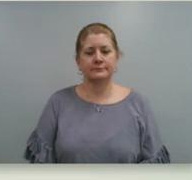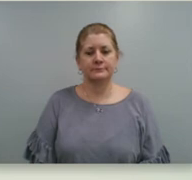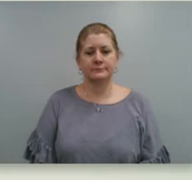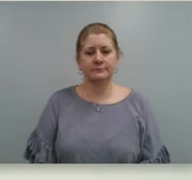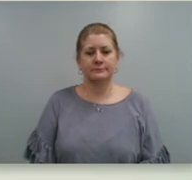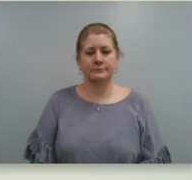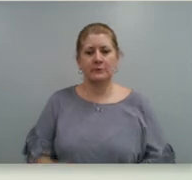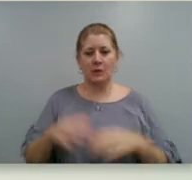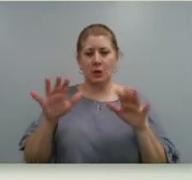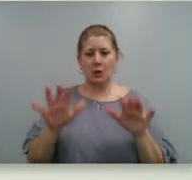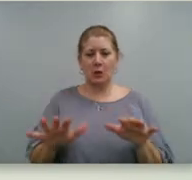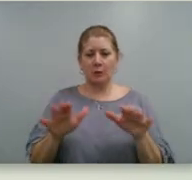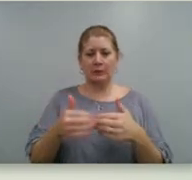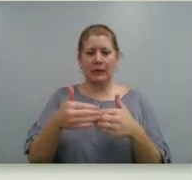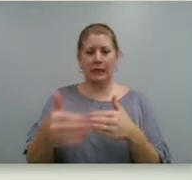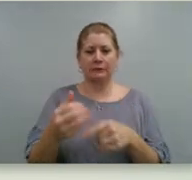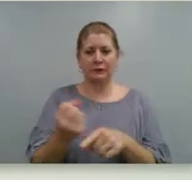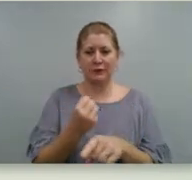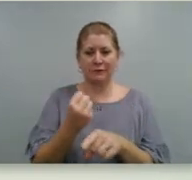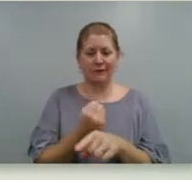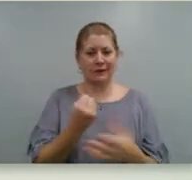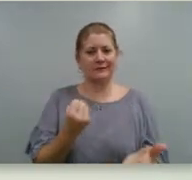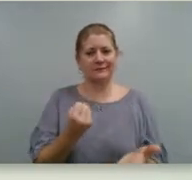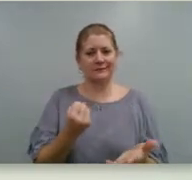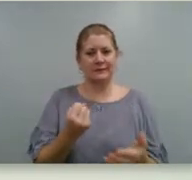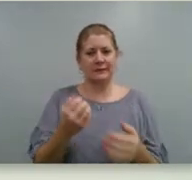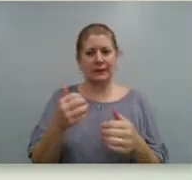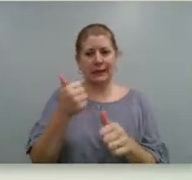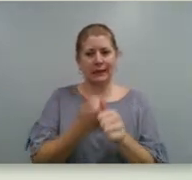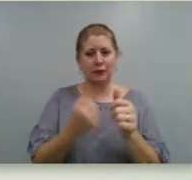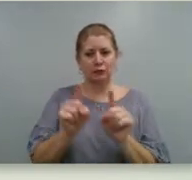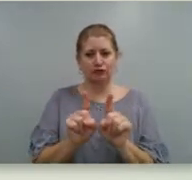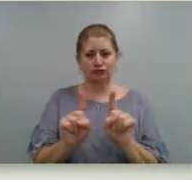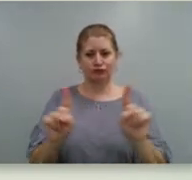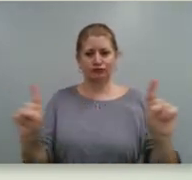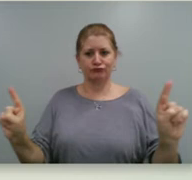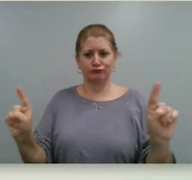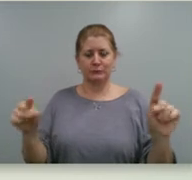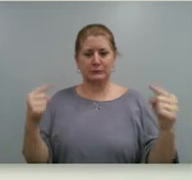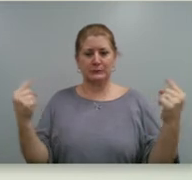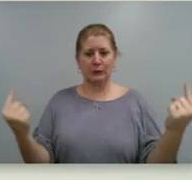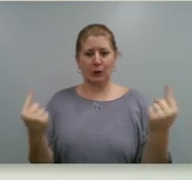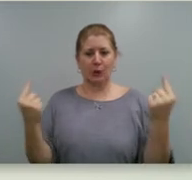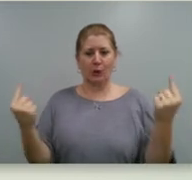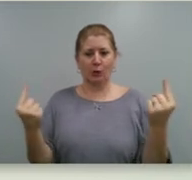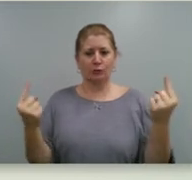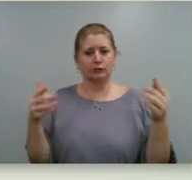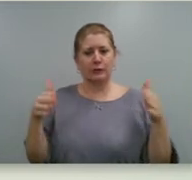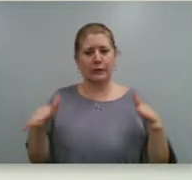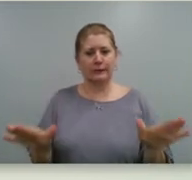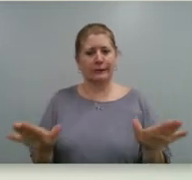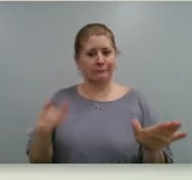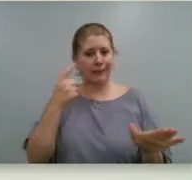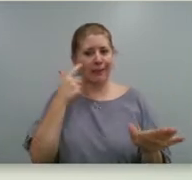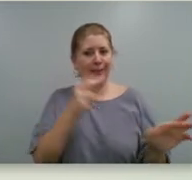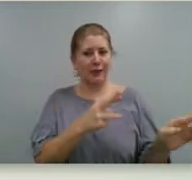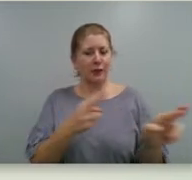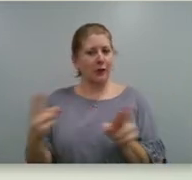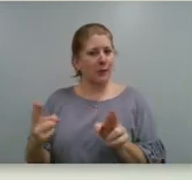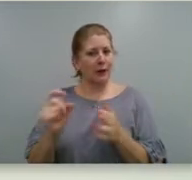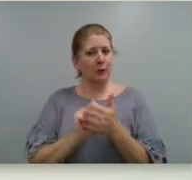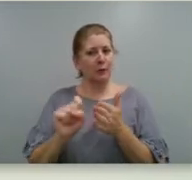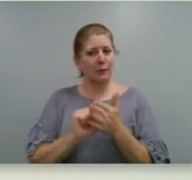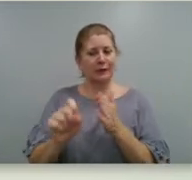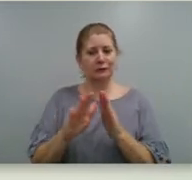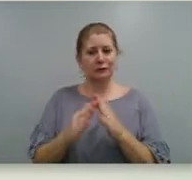Calm down after their fight. Brayden and Mackenzie each went to separate quiet areas for a while. I think they're ready to journal now.